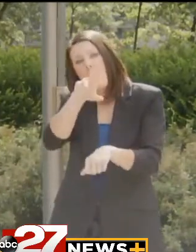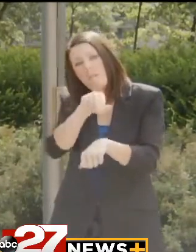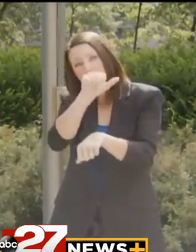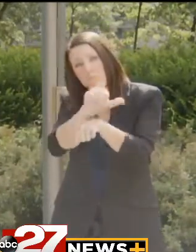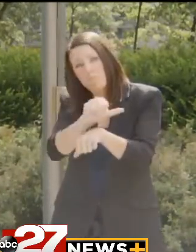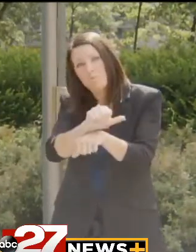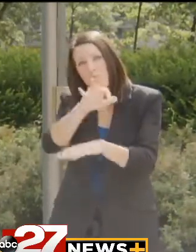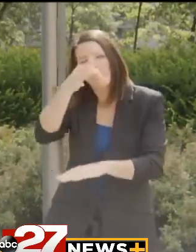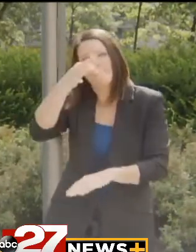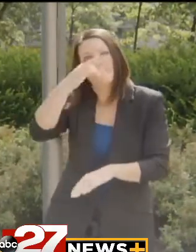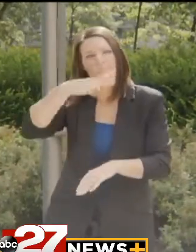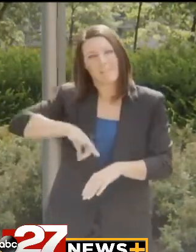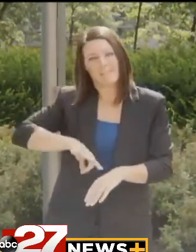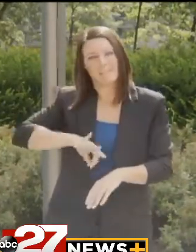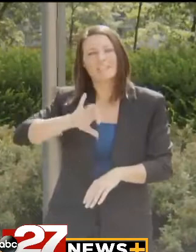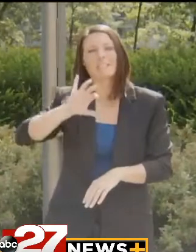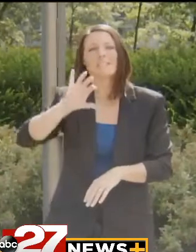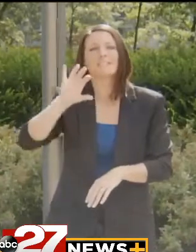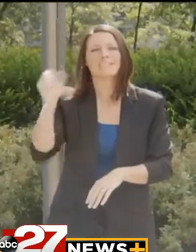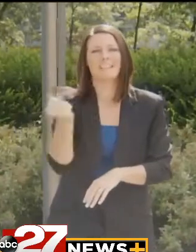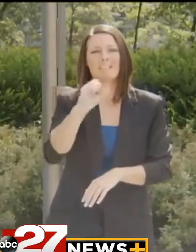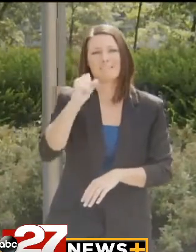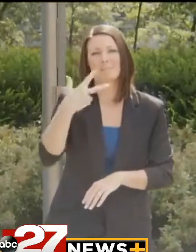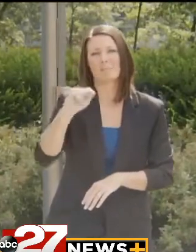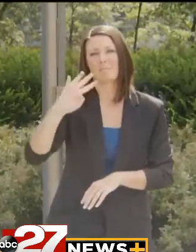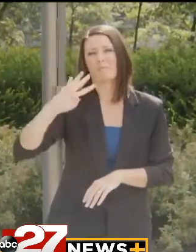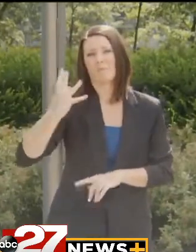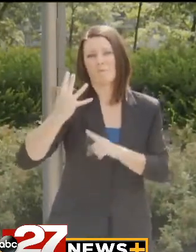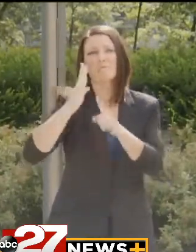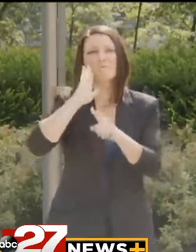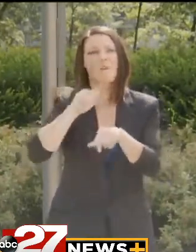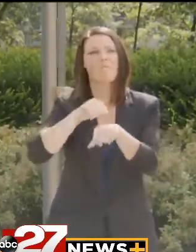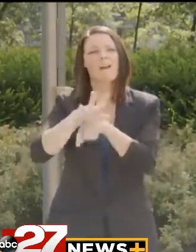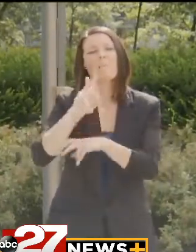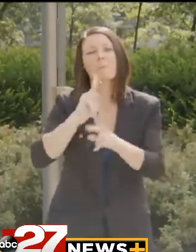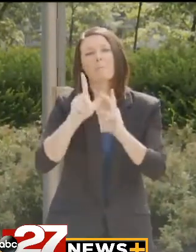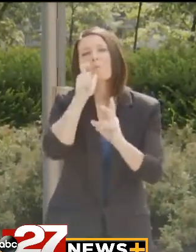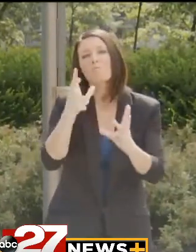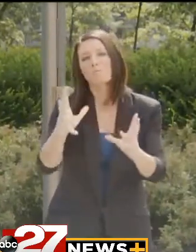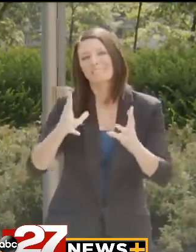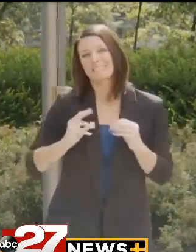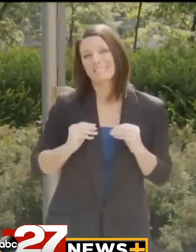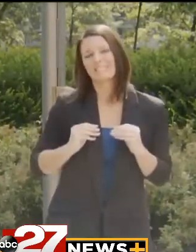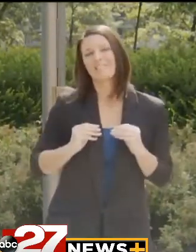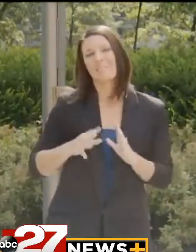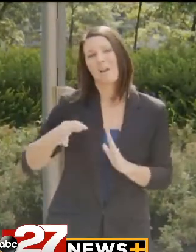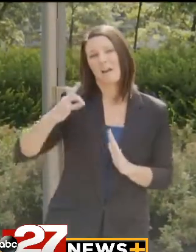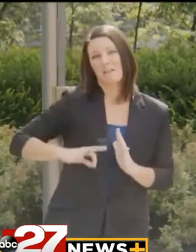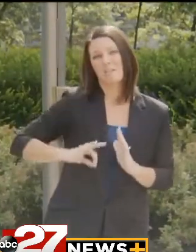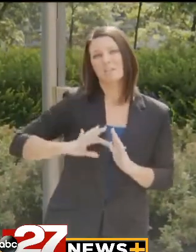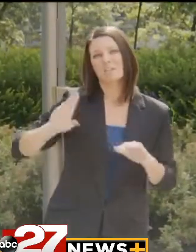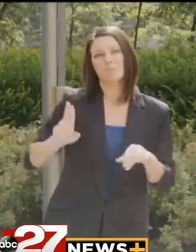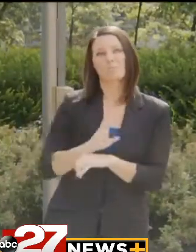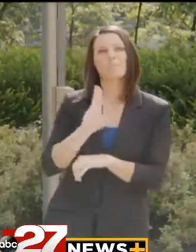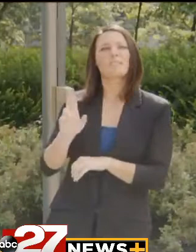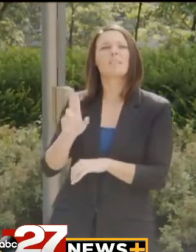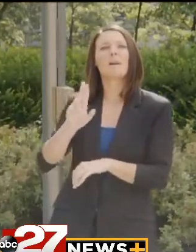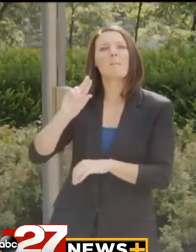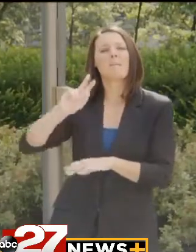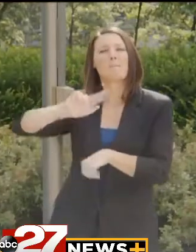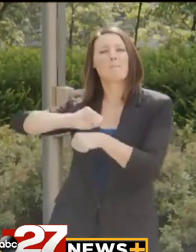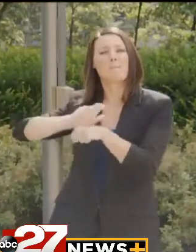Saturday, September 4 federal program end date will affect individuals who are receiving benefits through the Pandemic